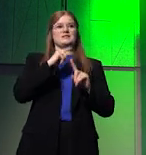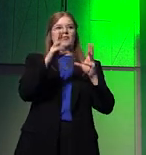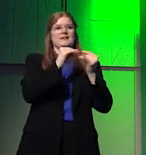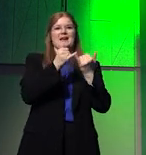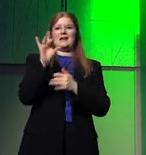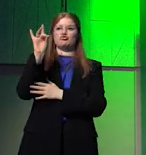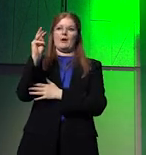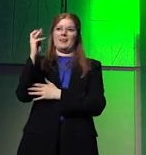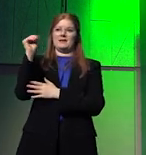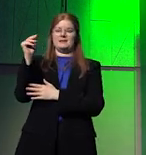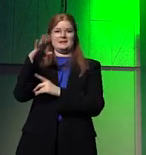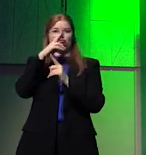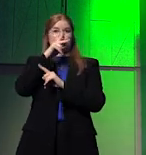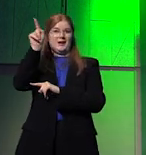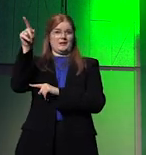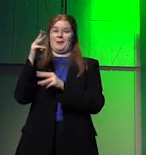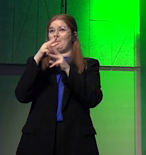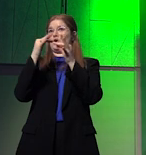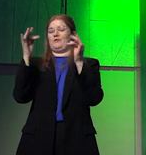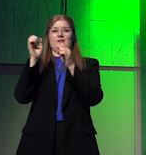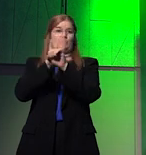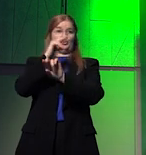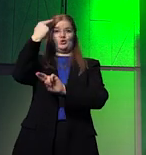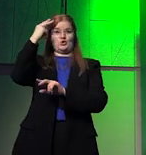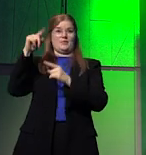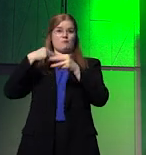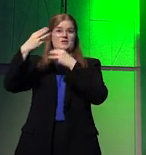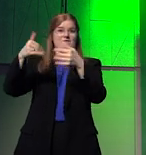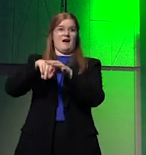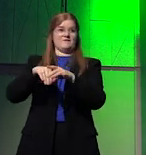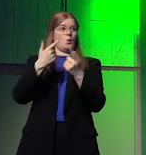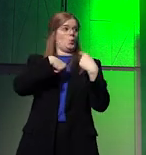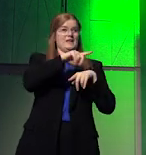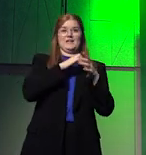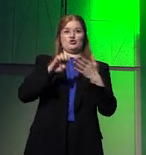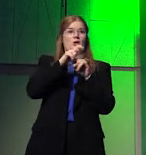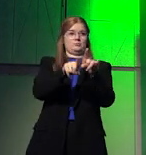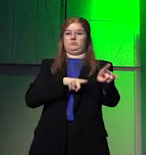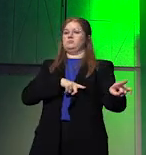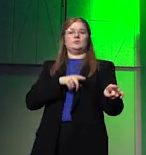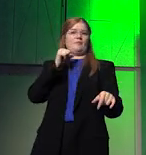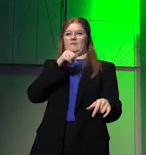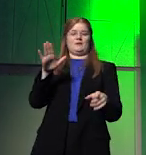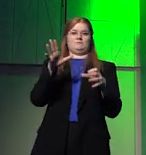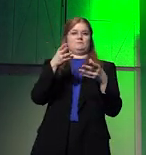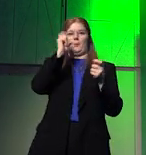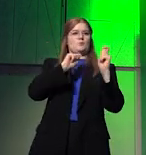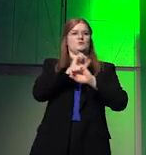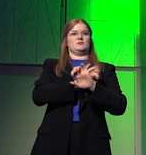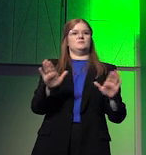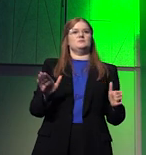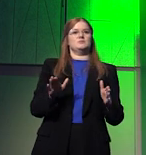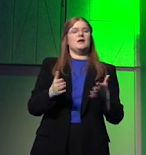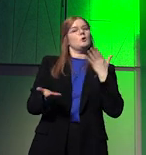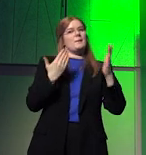as the Kremlin have perfectly understood this, when we in Europe have not. And contrary to how